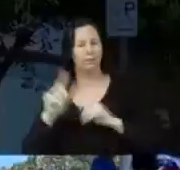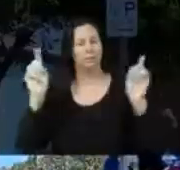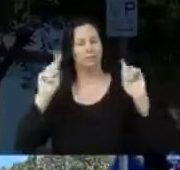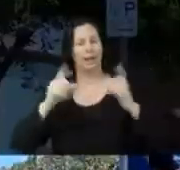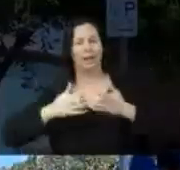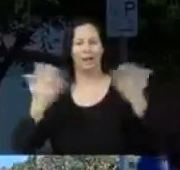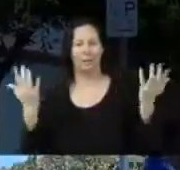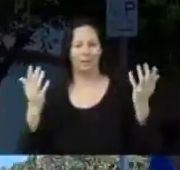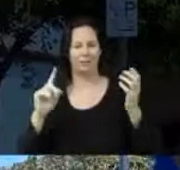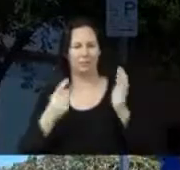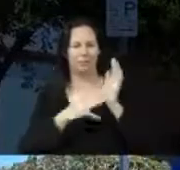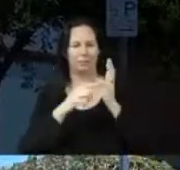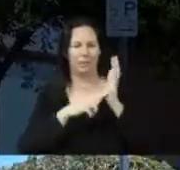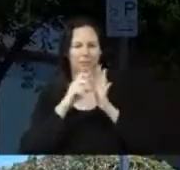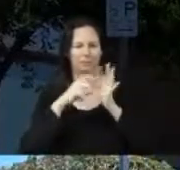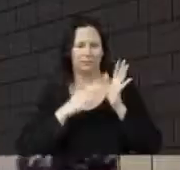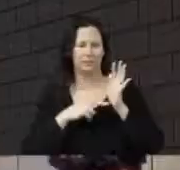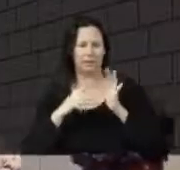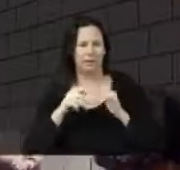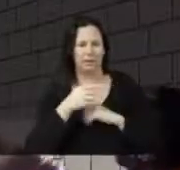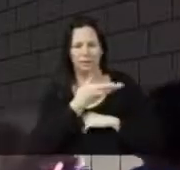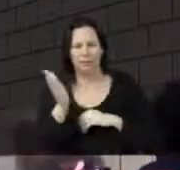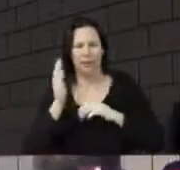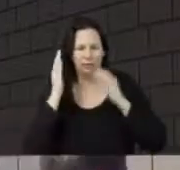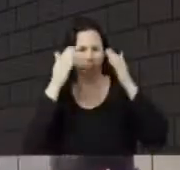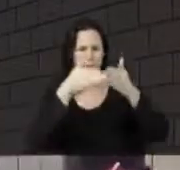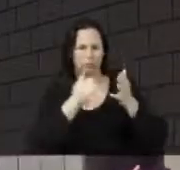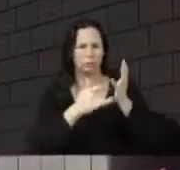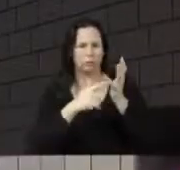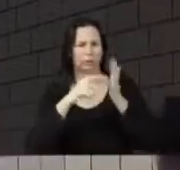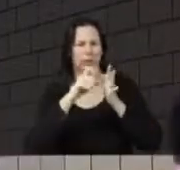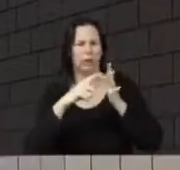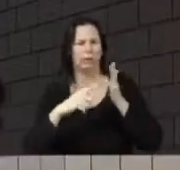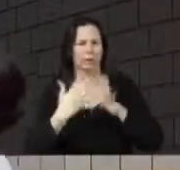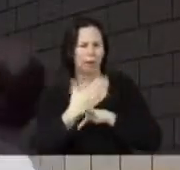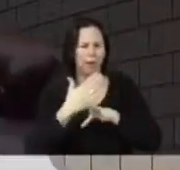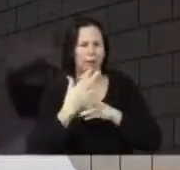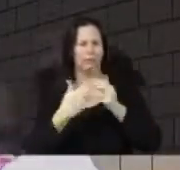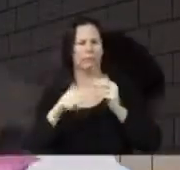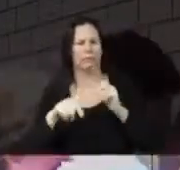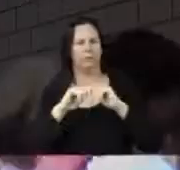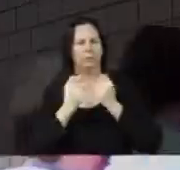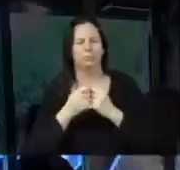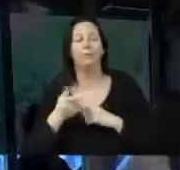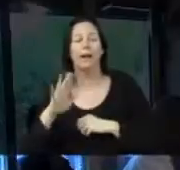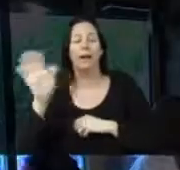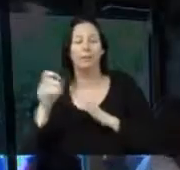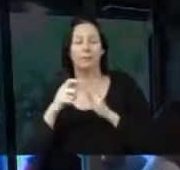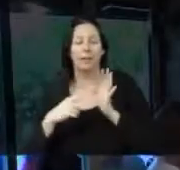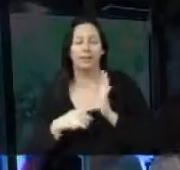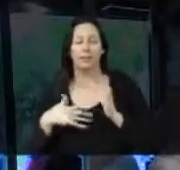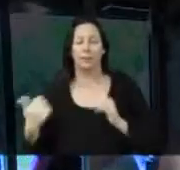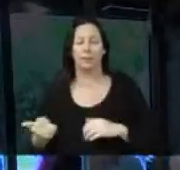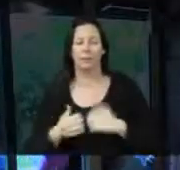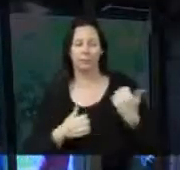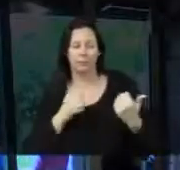Today is anything but mundane. They're heading into the studio to start working on Hot Tootie's very first album. Hey Pat.